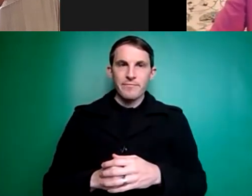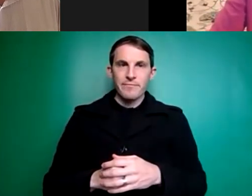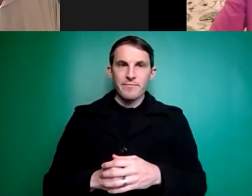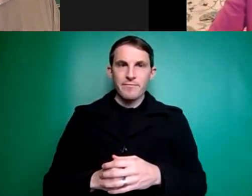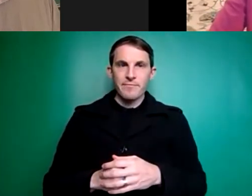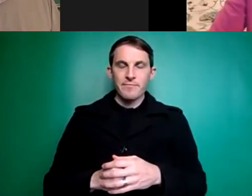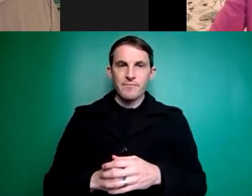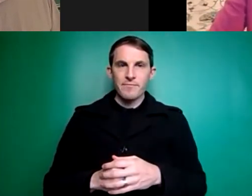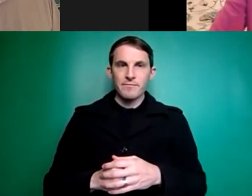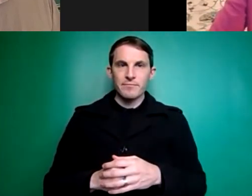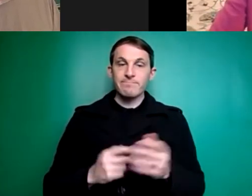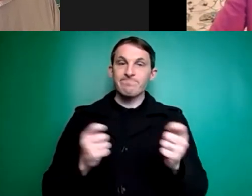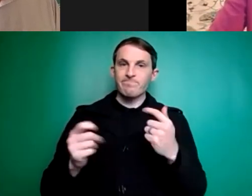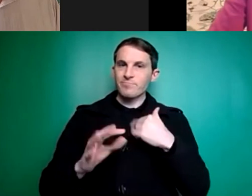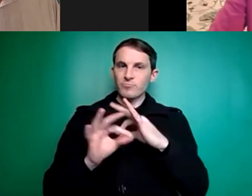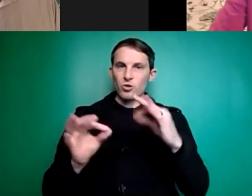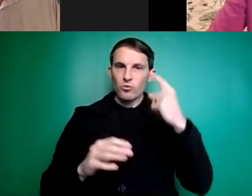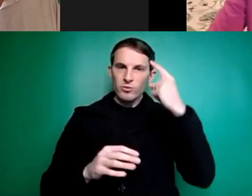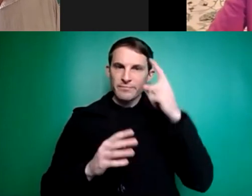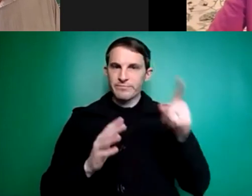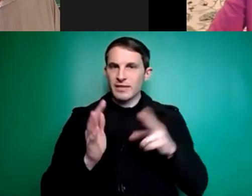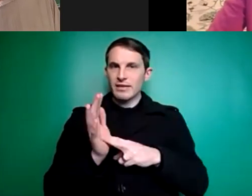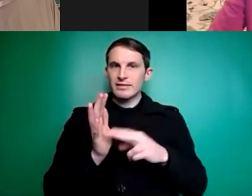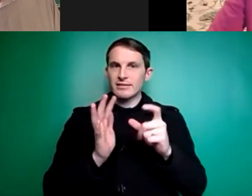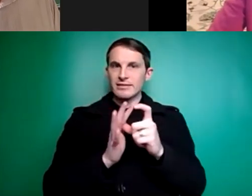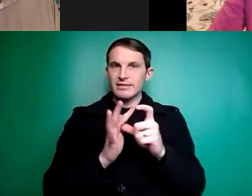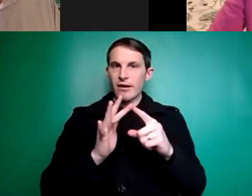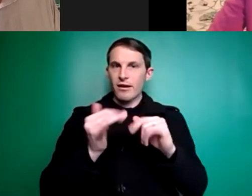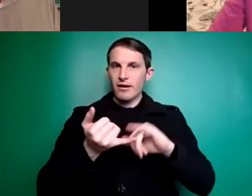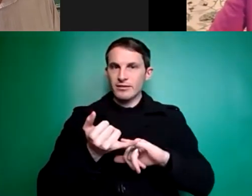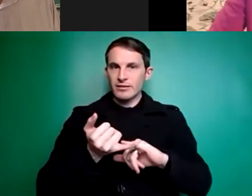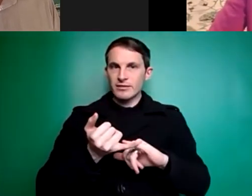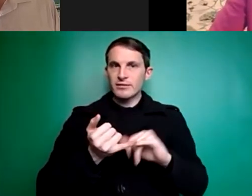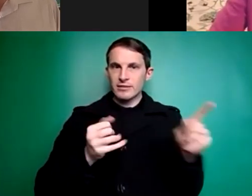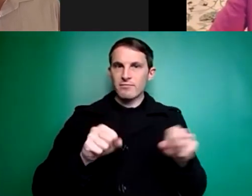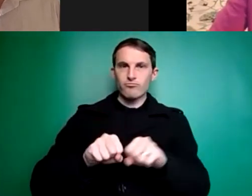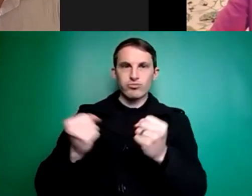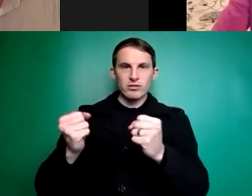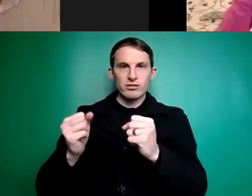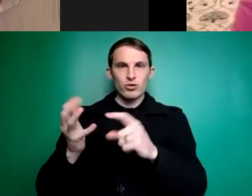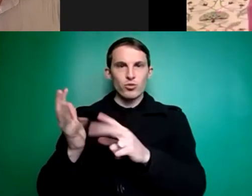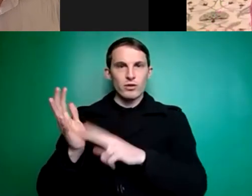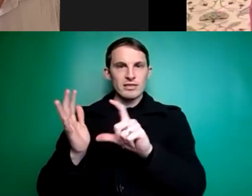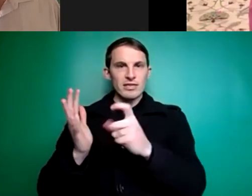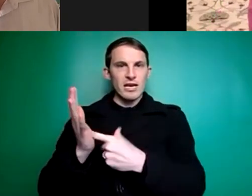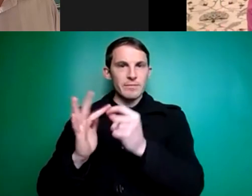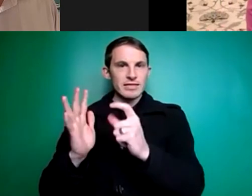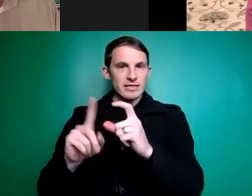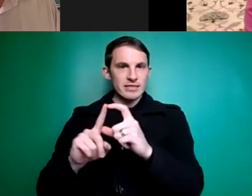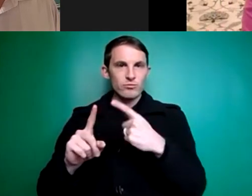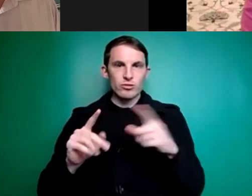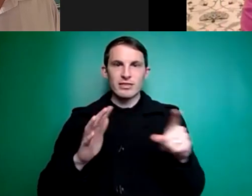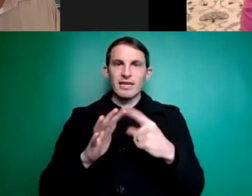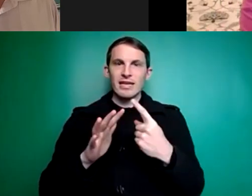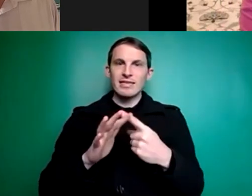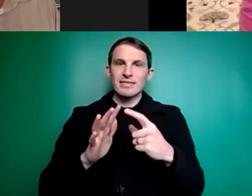mean I don't think the NDIS does um uh breach the convention because it's been uh exempted as